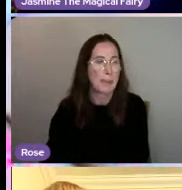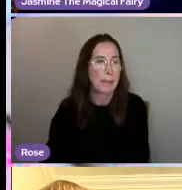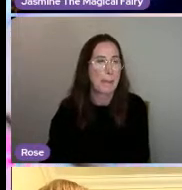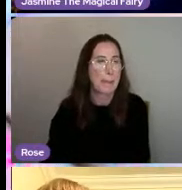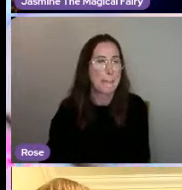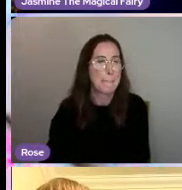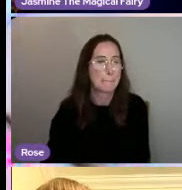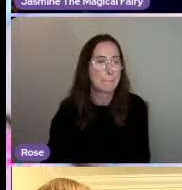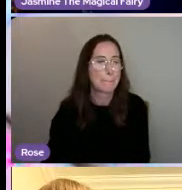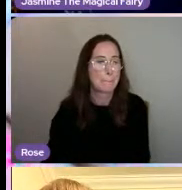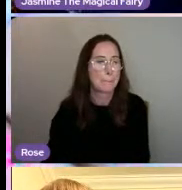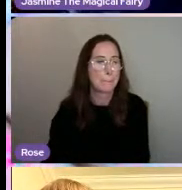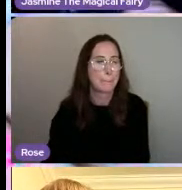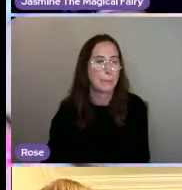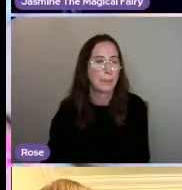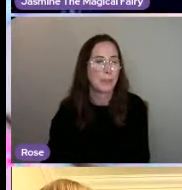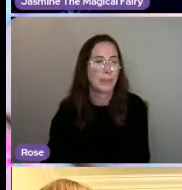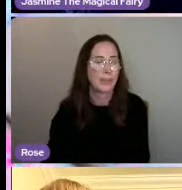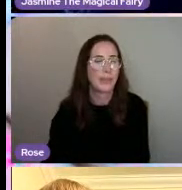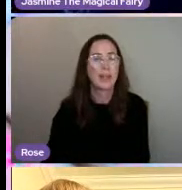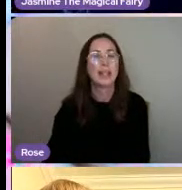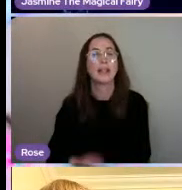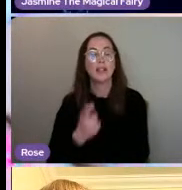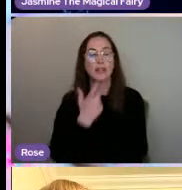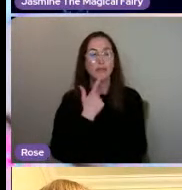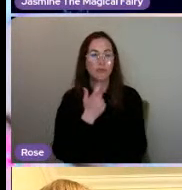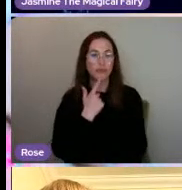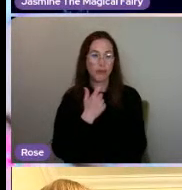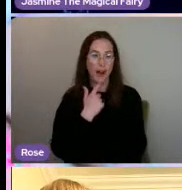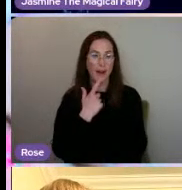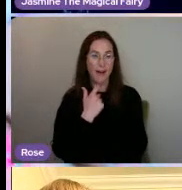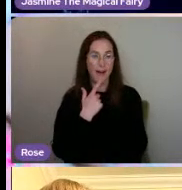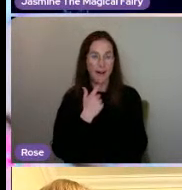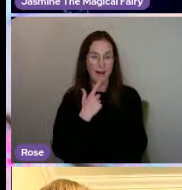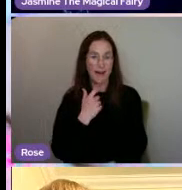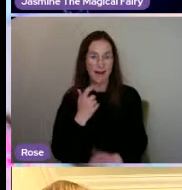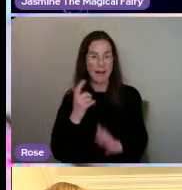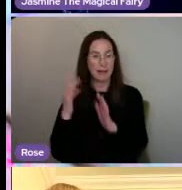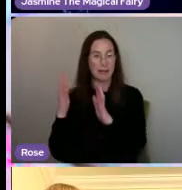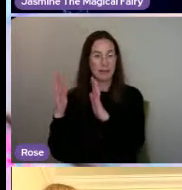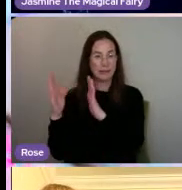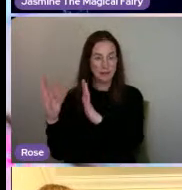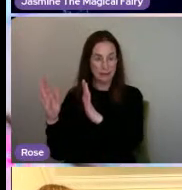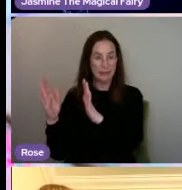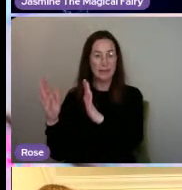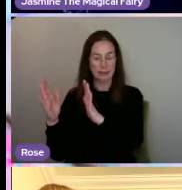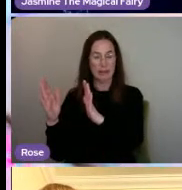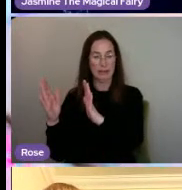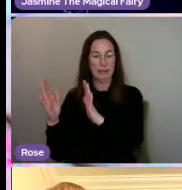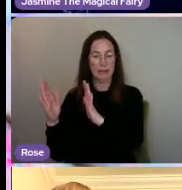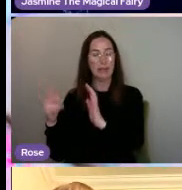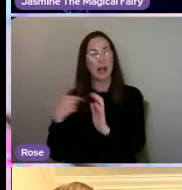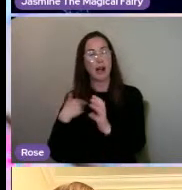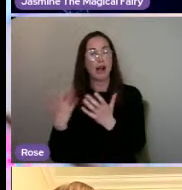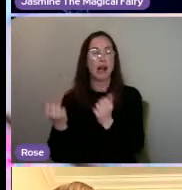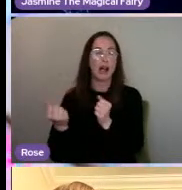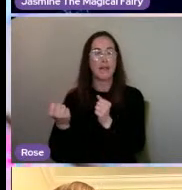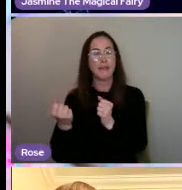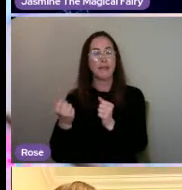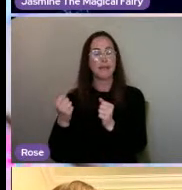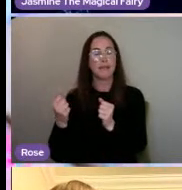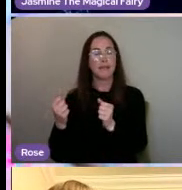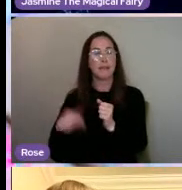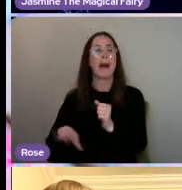Well, obviously, all the things on the red side, I experience... I have sort of manic